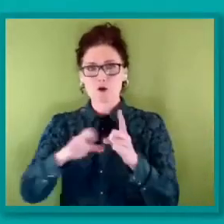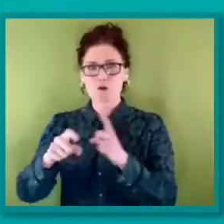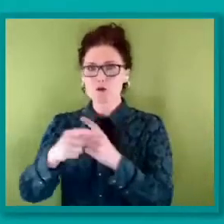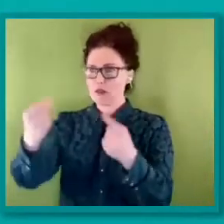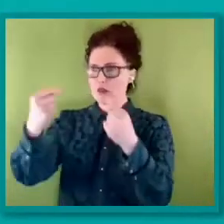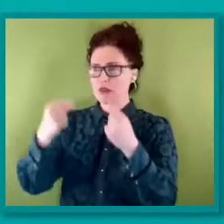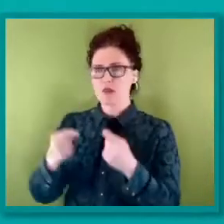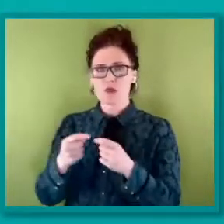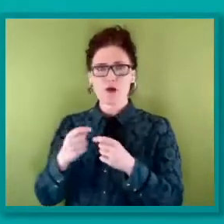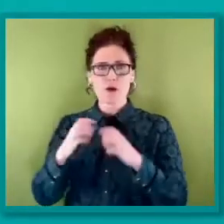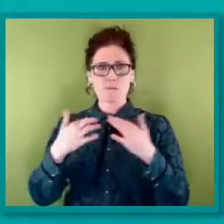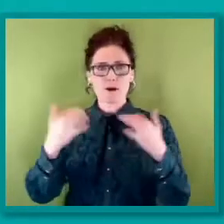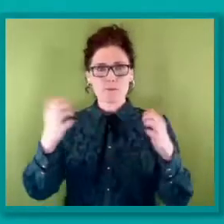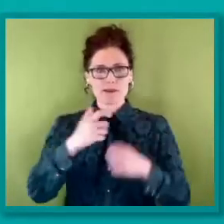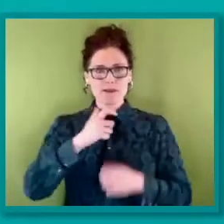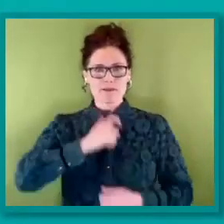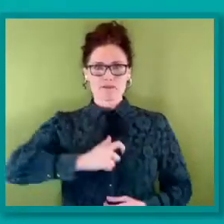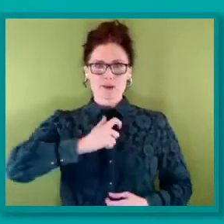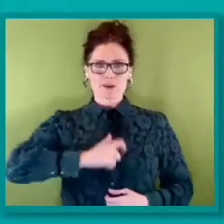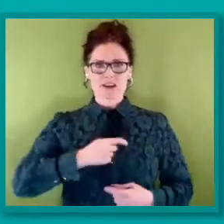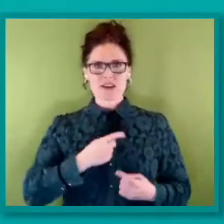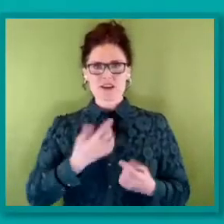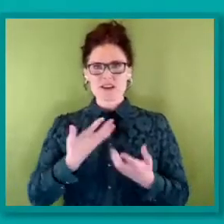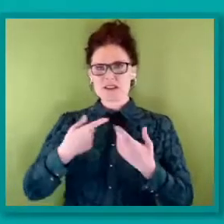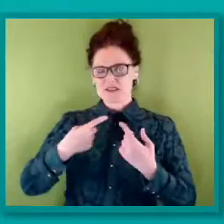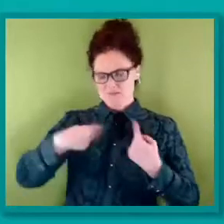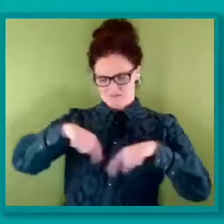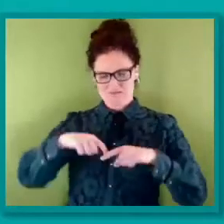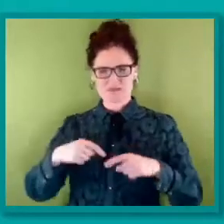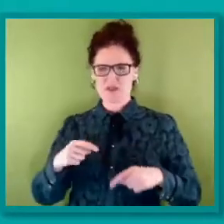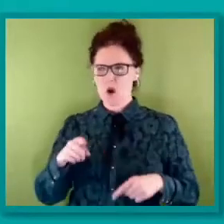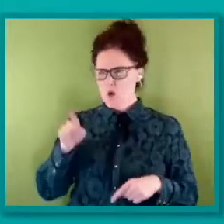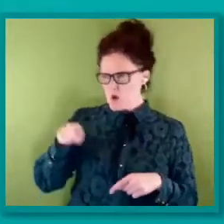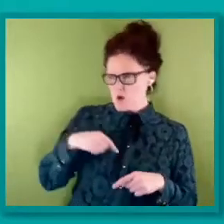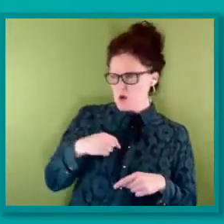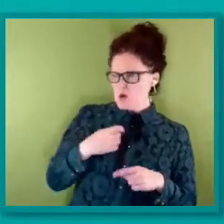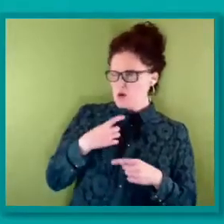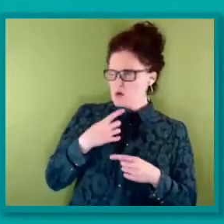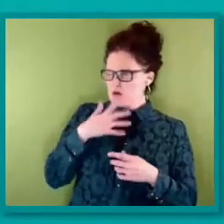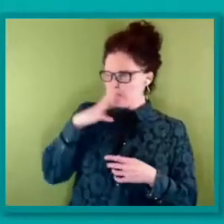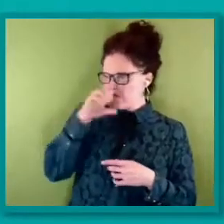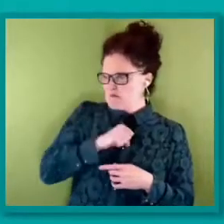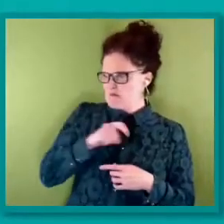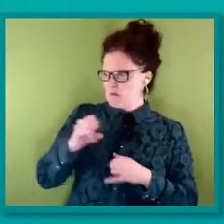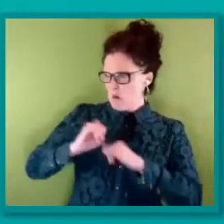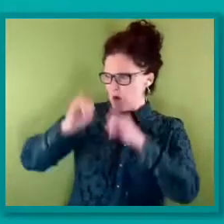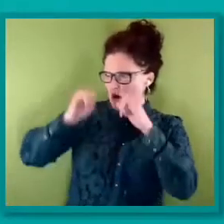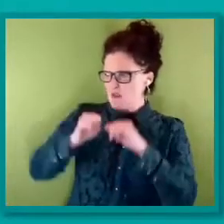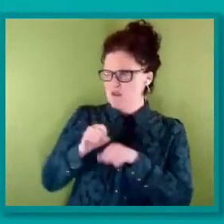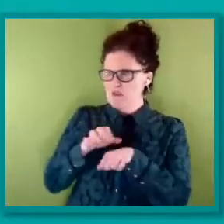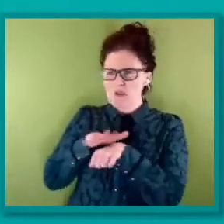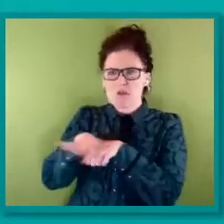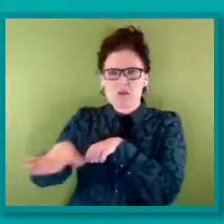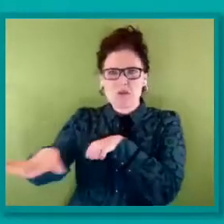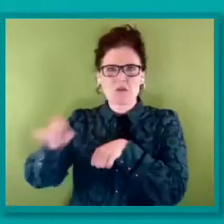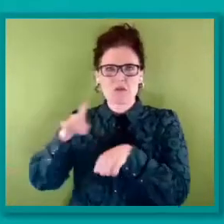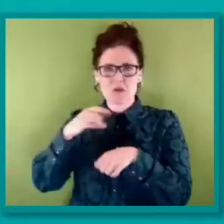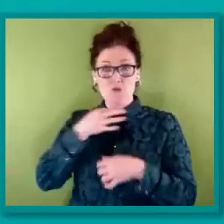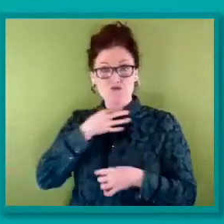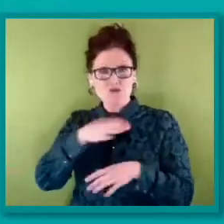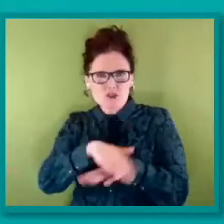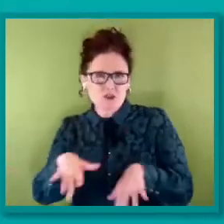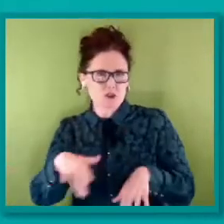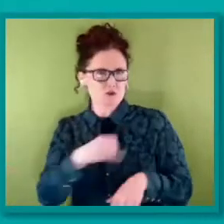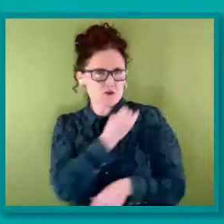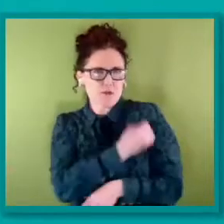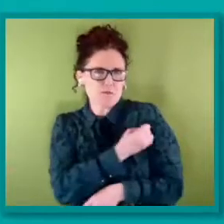figures. We were painted as disgusting, as immoral, as dangerous, as a social contagion that was a risk to children and vulnerable adults. And we